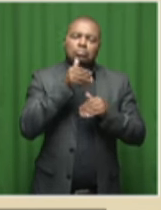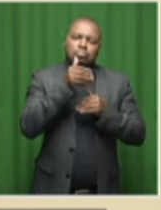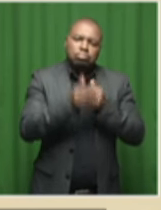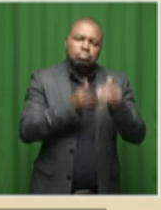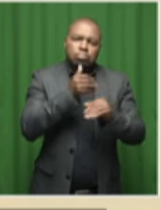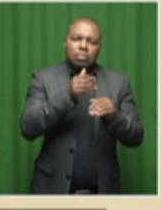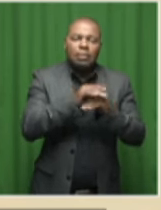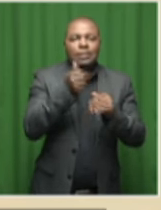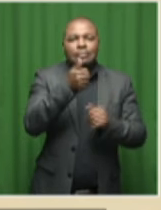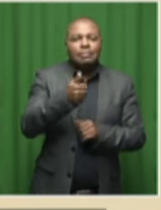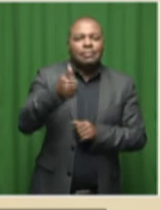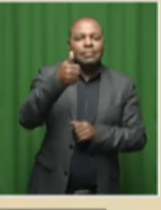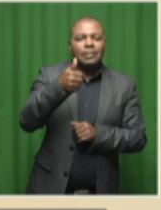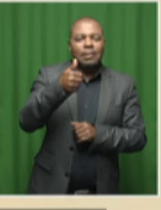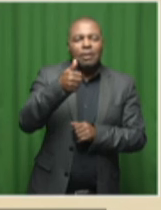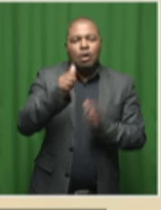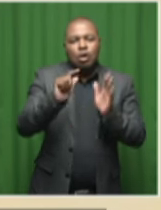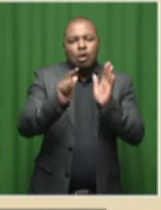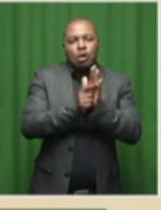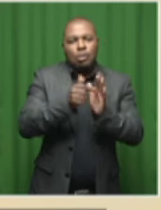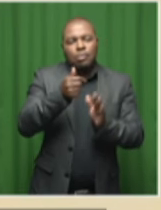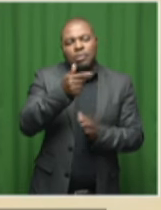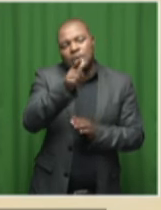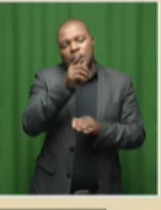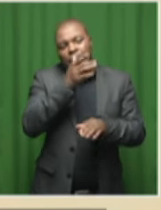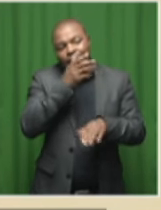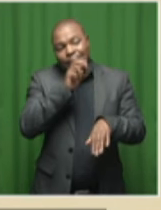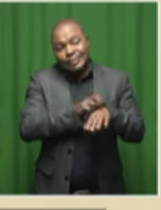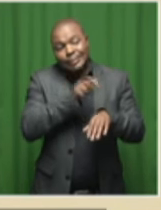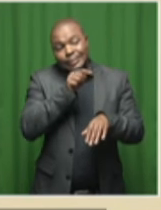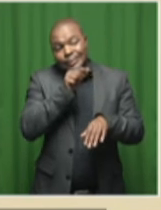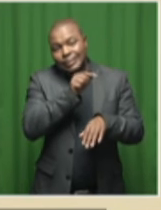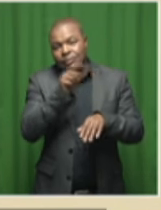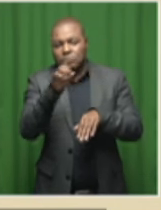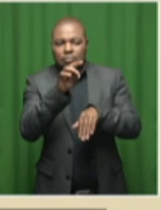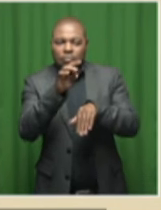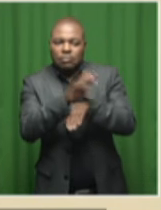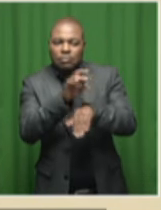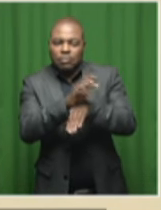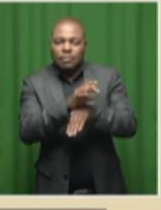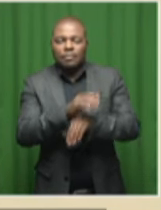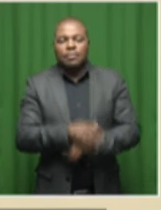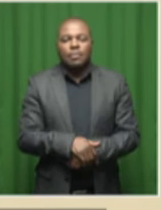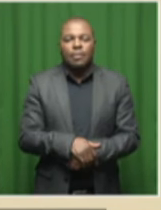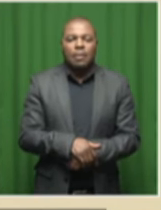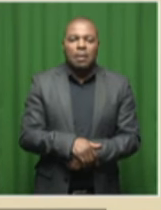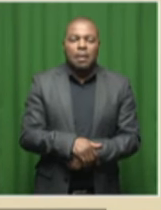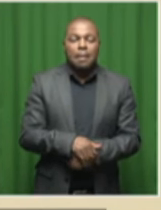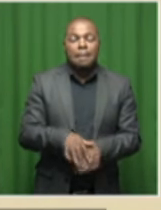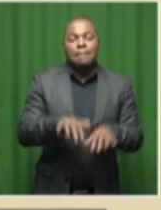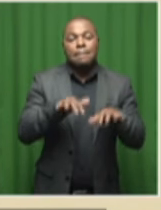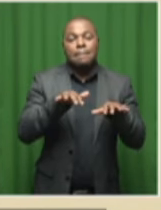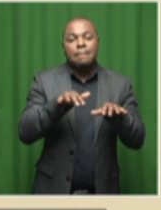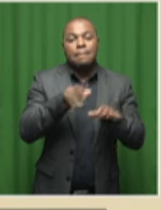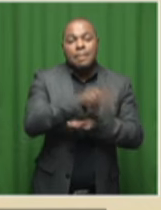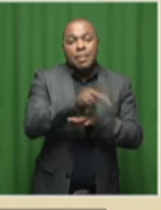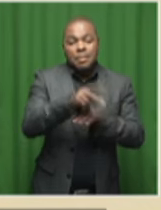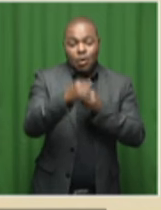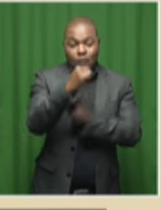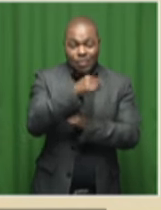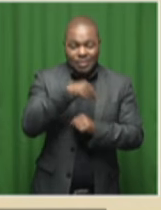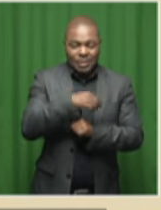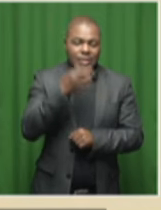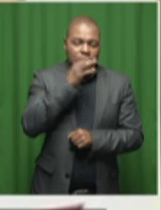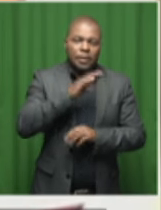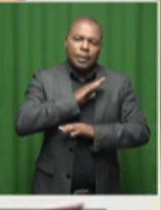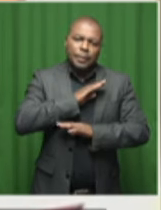procuring a senior counsel to give them a legal opinion. The Public Protector's Office says it's